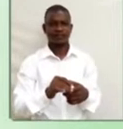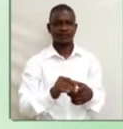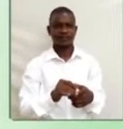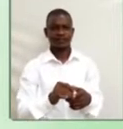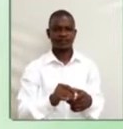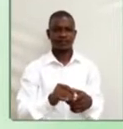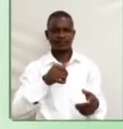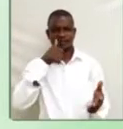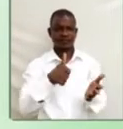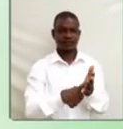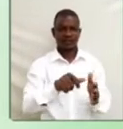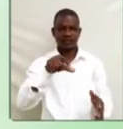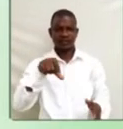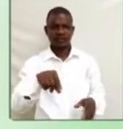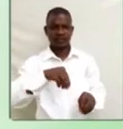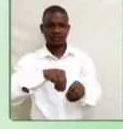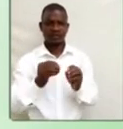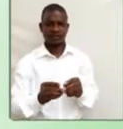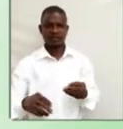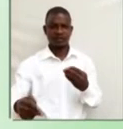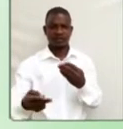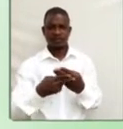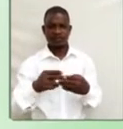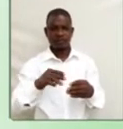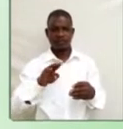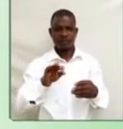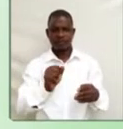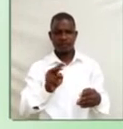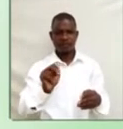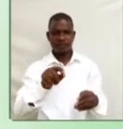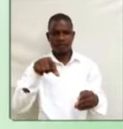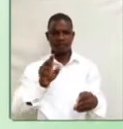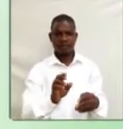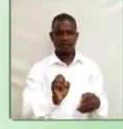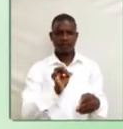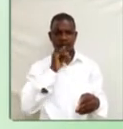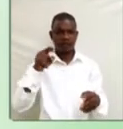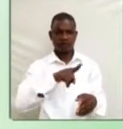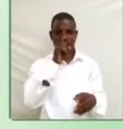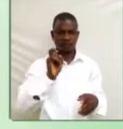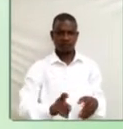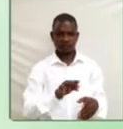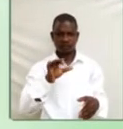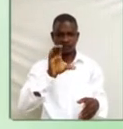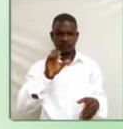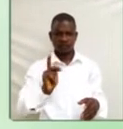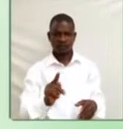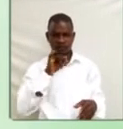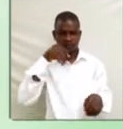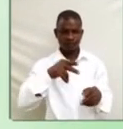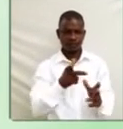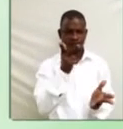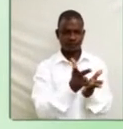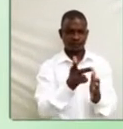Letter Q in banquet. In question. C-K in pack.